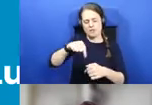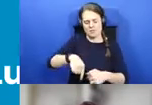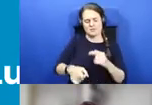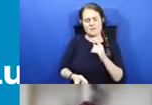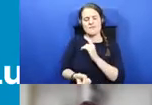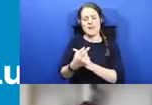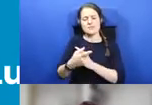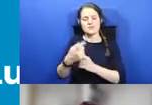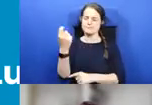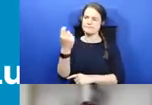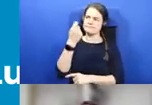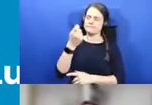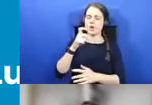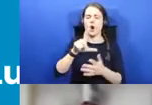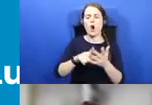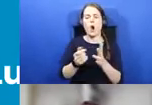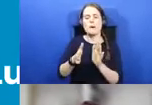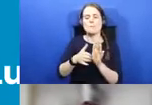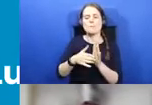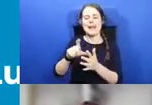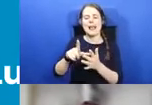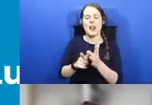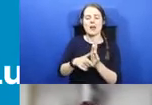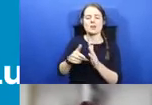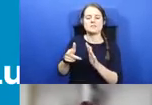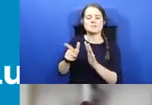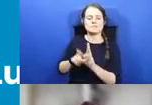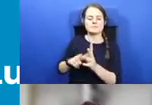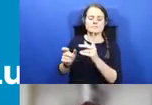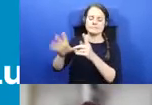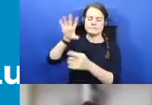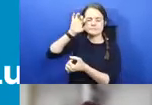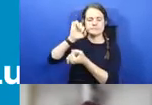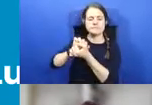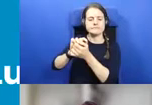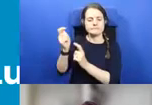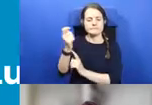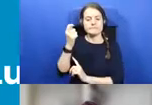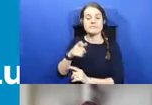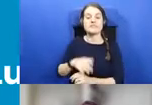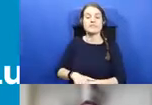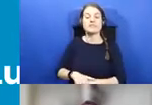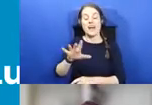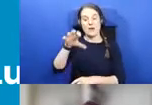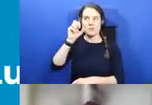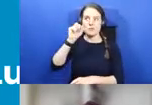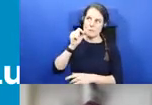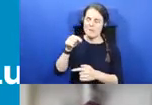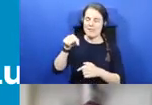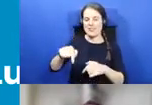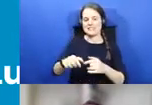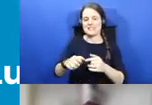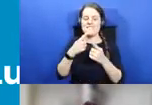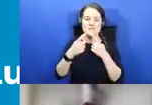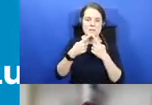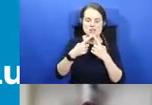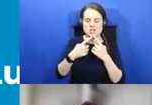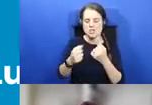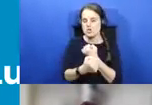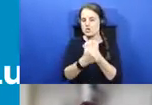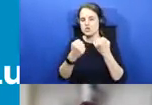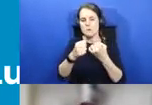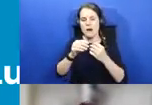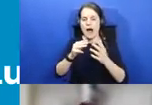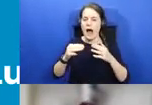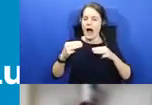1500 and taking us back to the time when the seas for the information superhighways and the monasteries of East Ulster